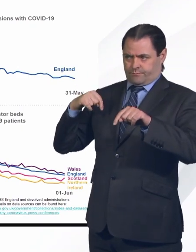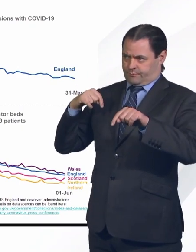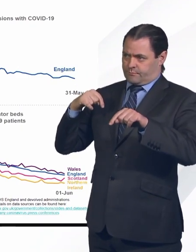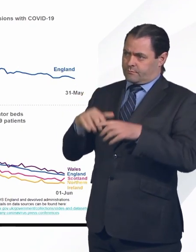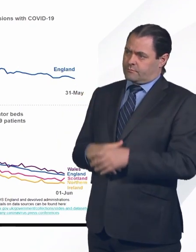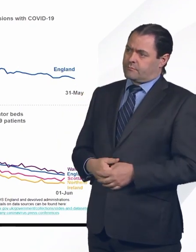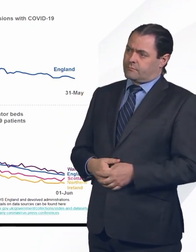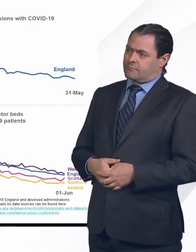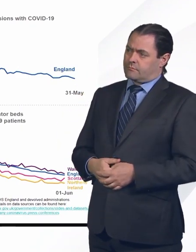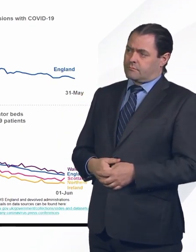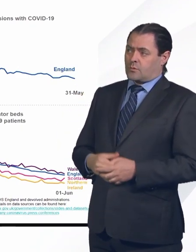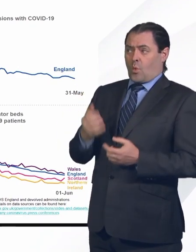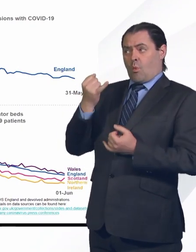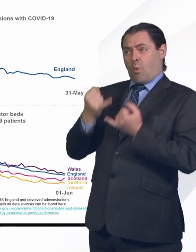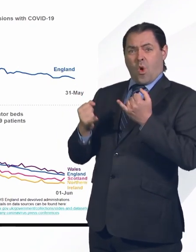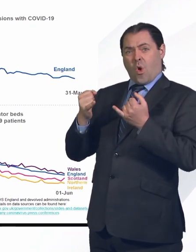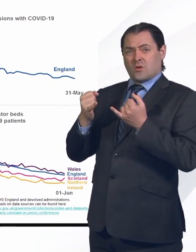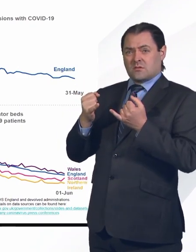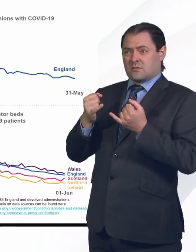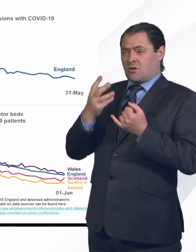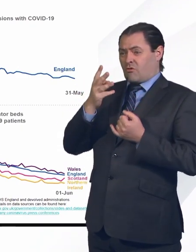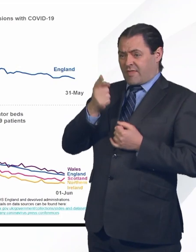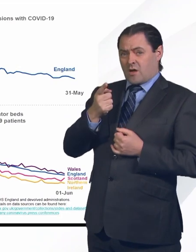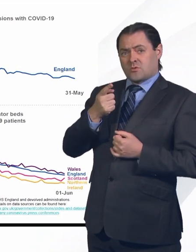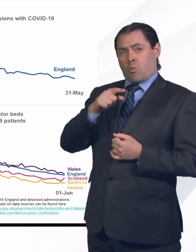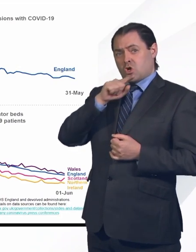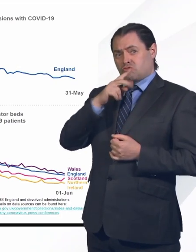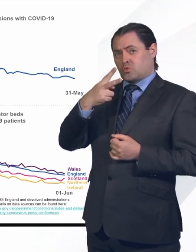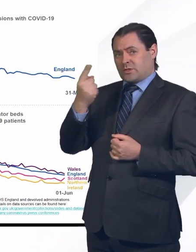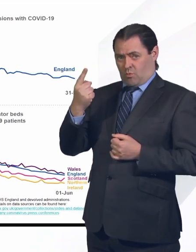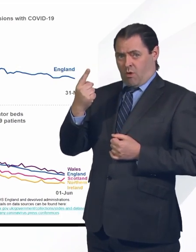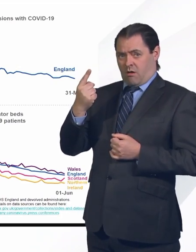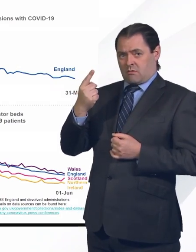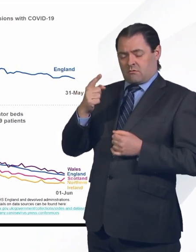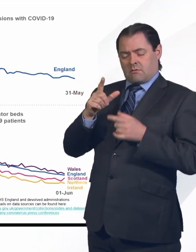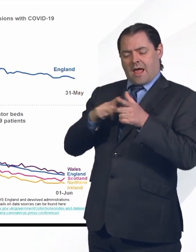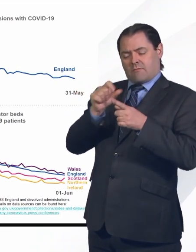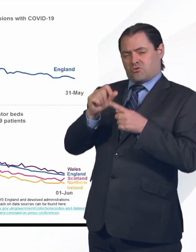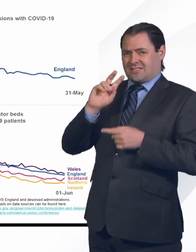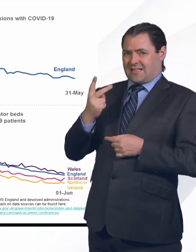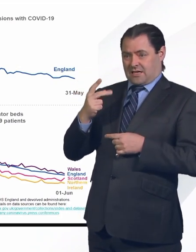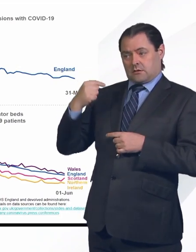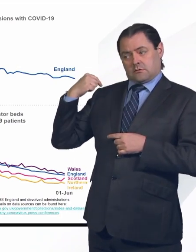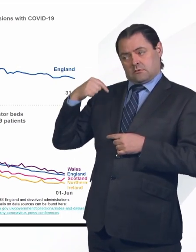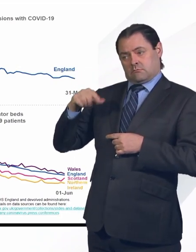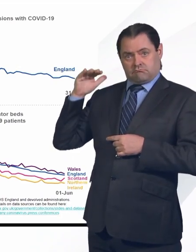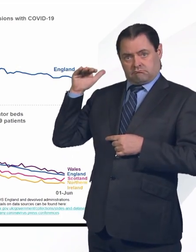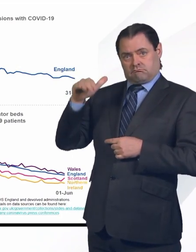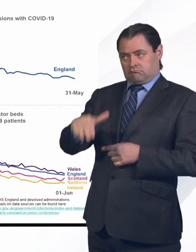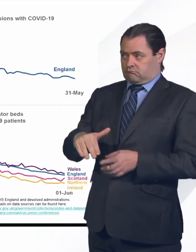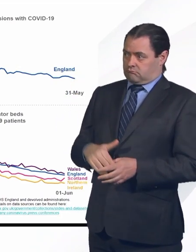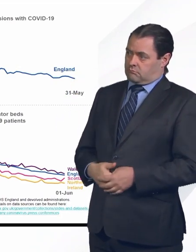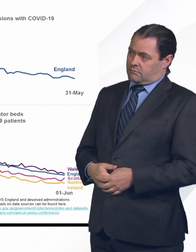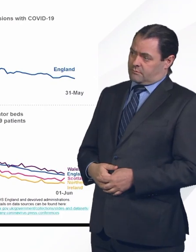down from a high of 3,121 on the 2nd of April. This figure of